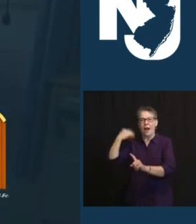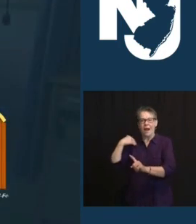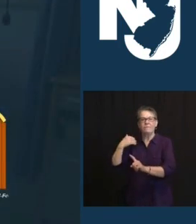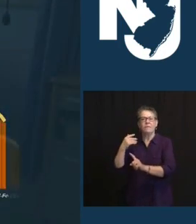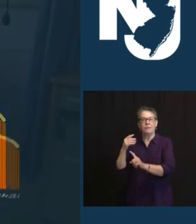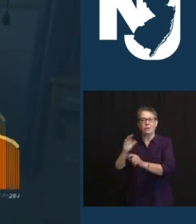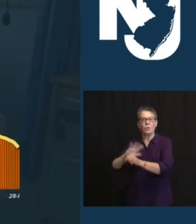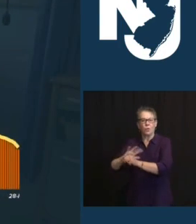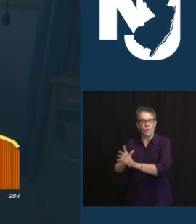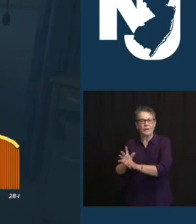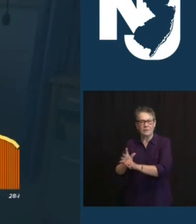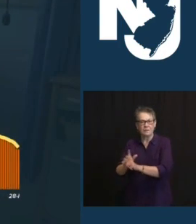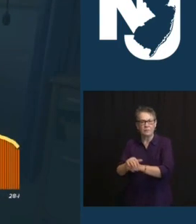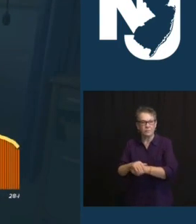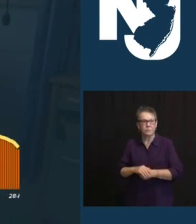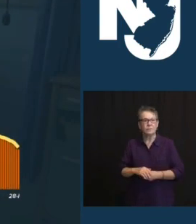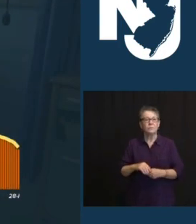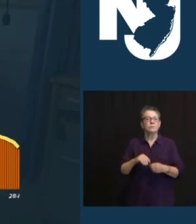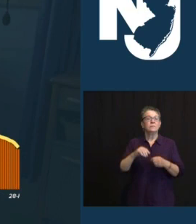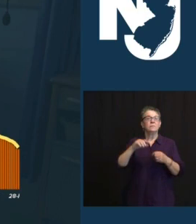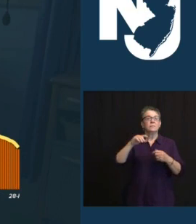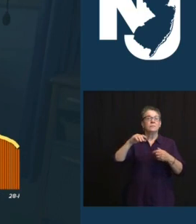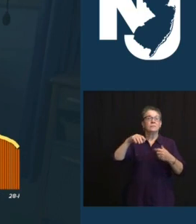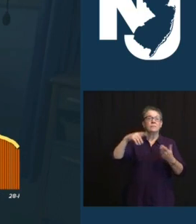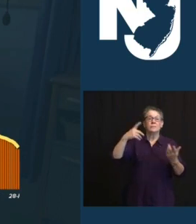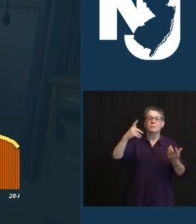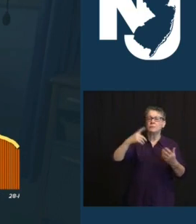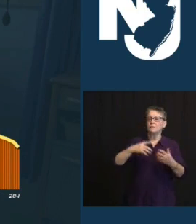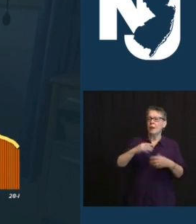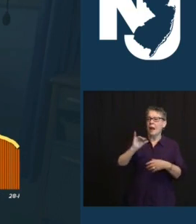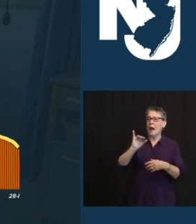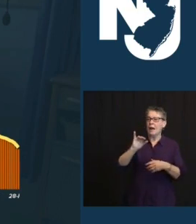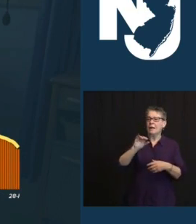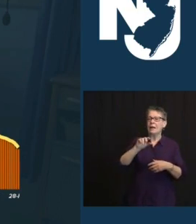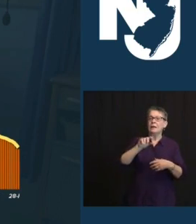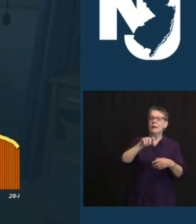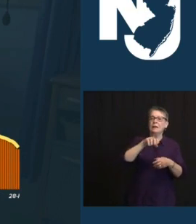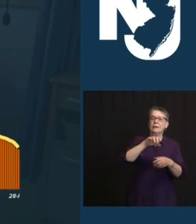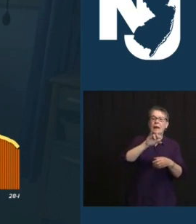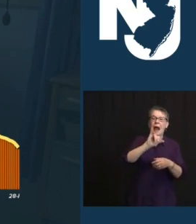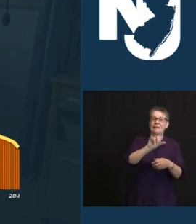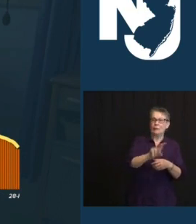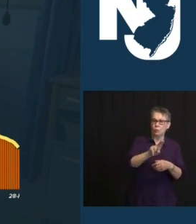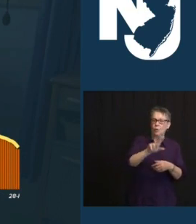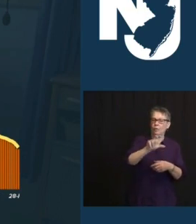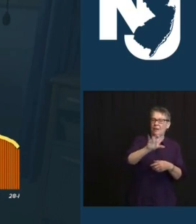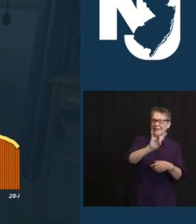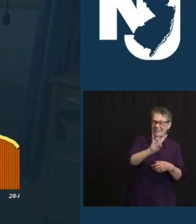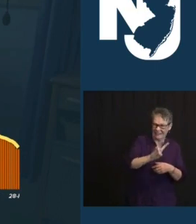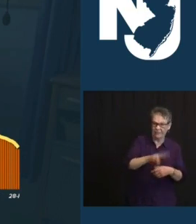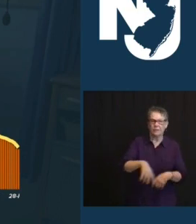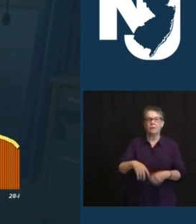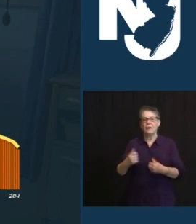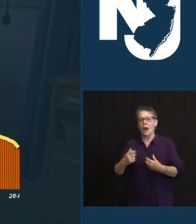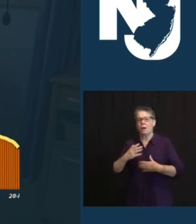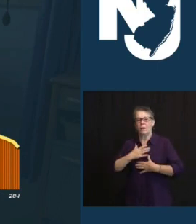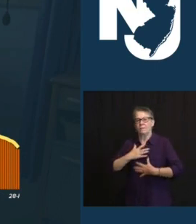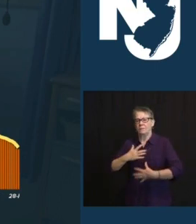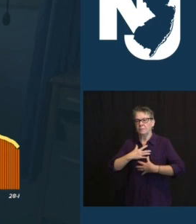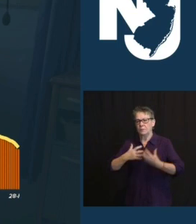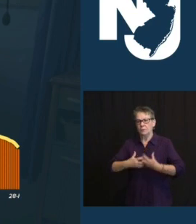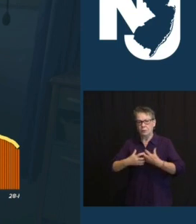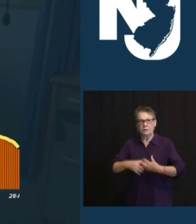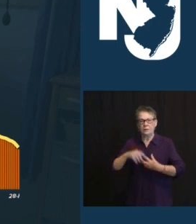226 VENTILATORS IN USE. BUT LET ME SAY THIS, AT LEAST I SHOWED THREE HOSPITALS THAT DIDN'T REPORT. I LOOKED AT THE